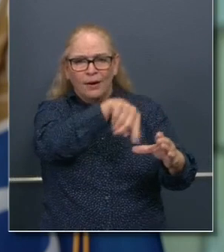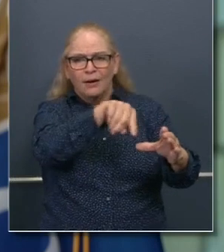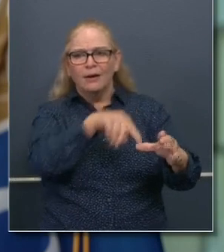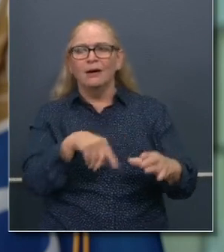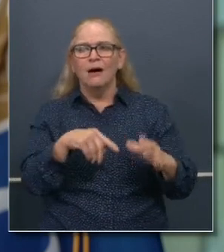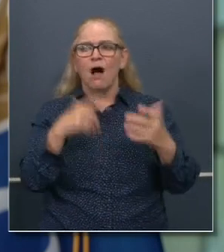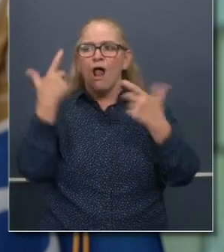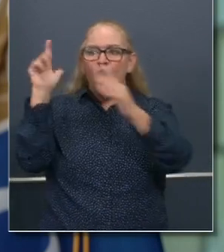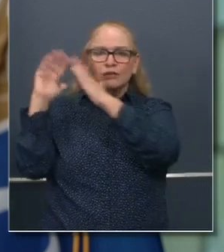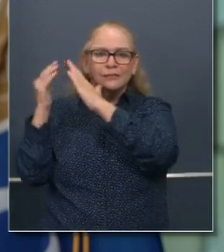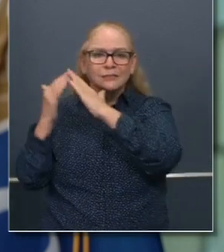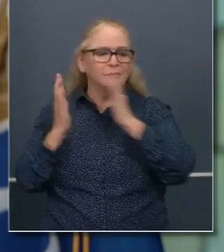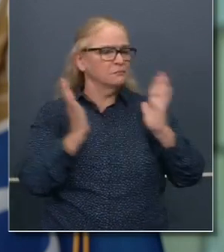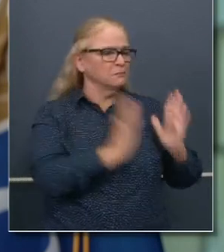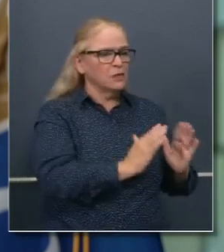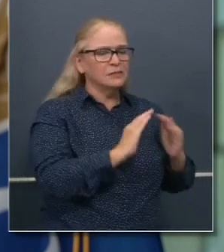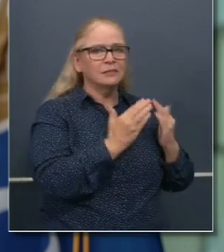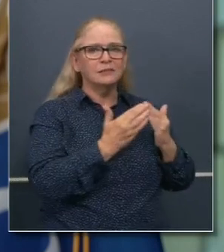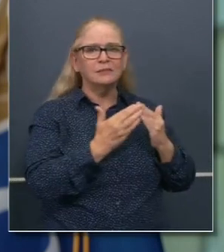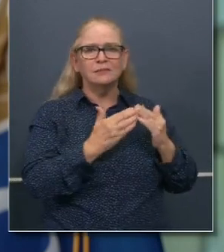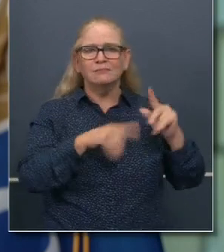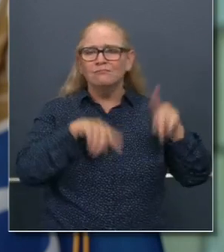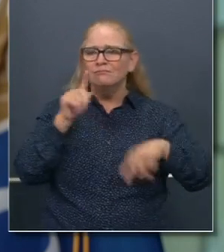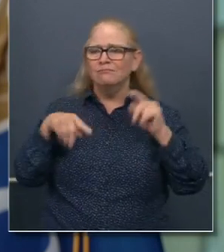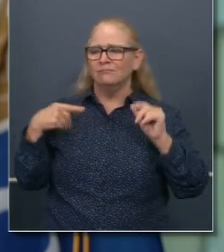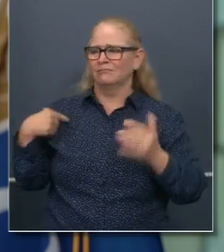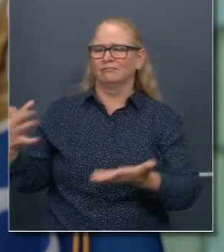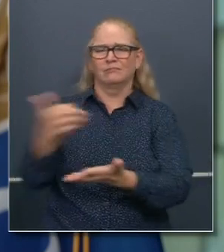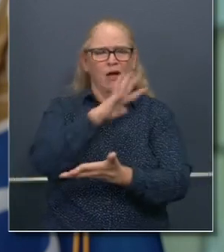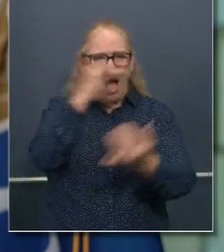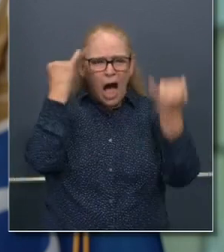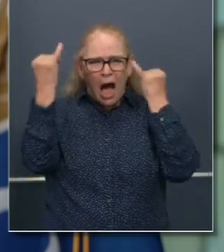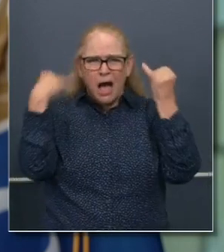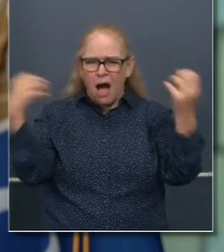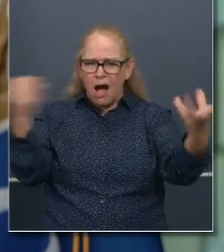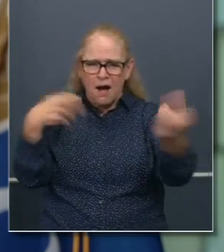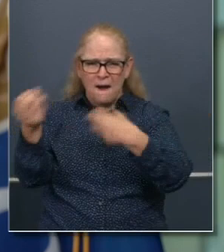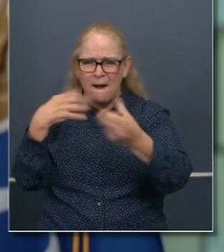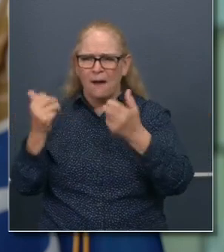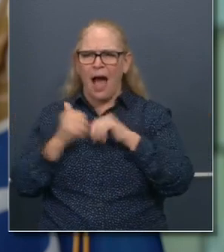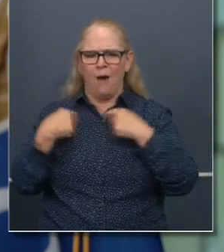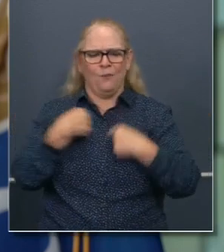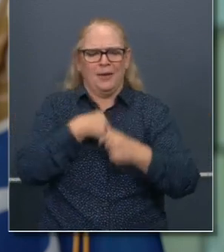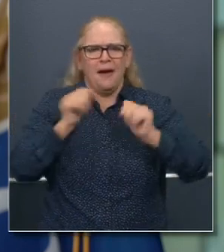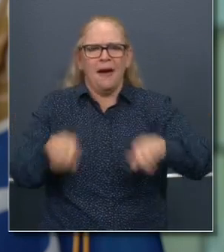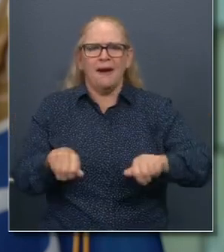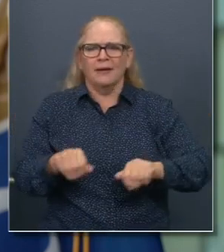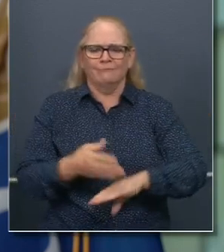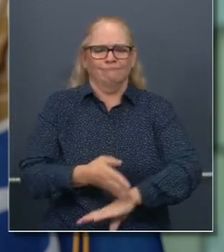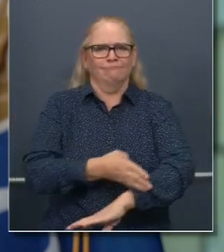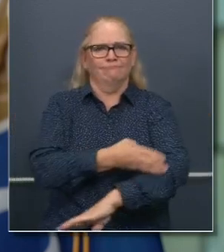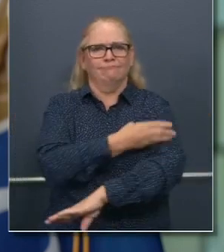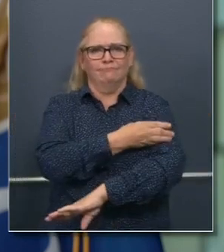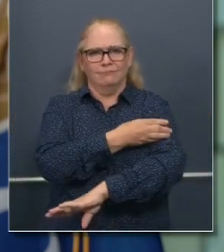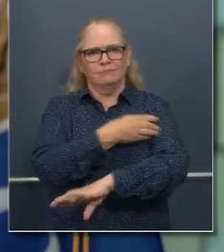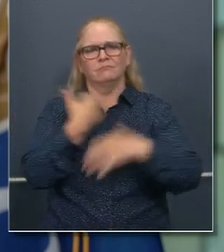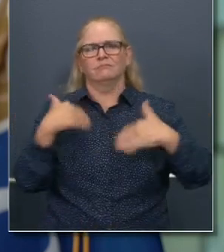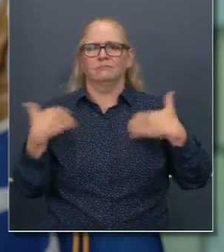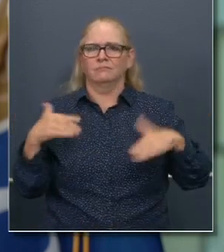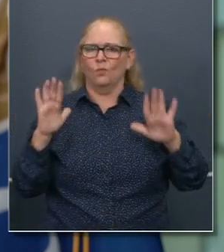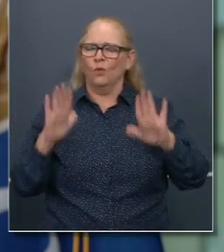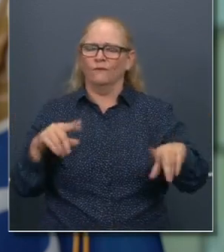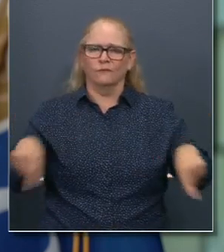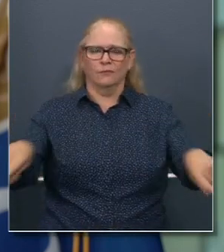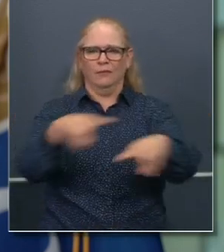across the state that have submitted their ideas to help us, uh, in the pursuit of these efforts and close, uh, to open up for questions by